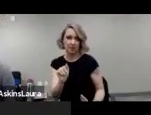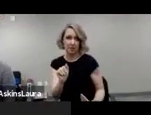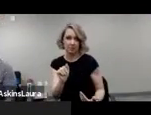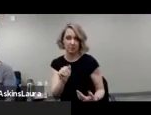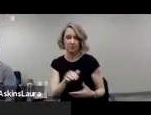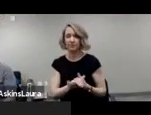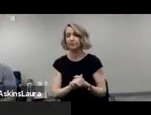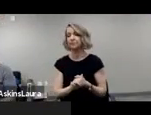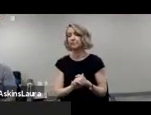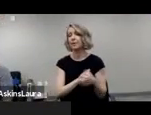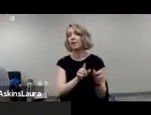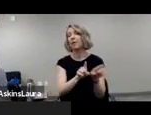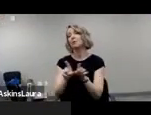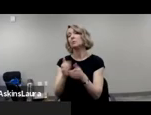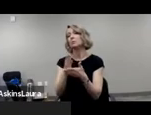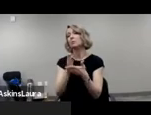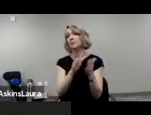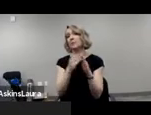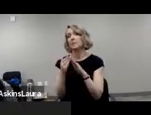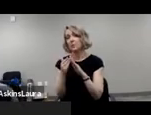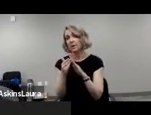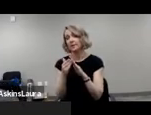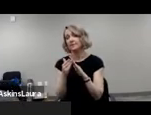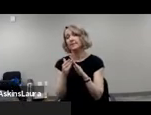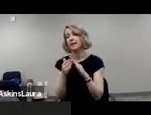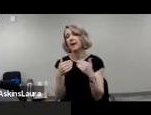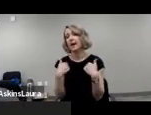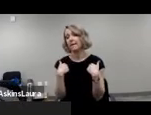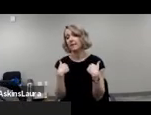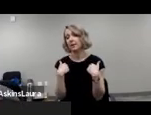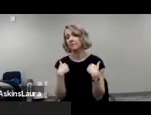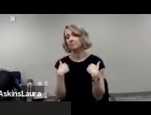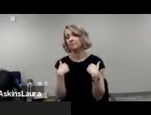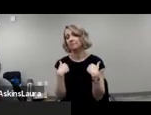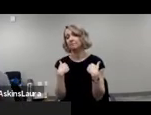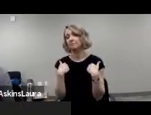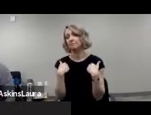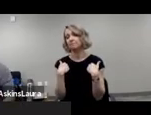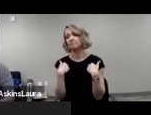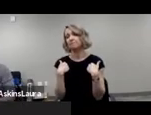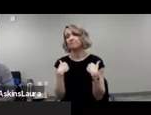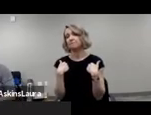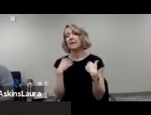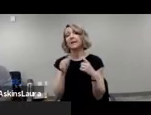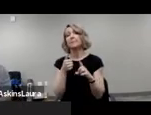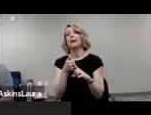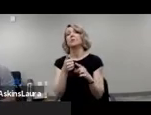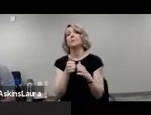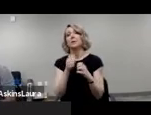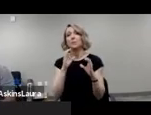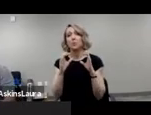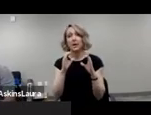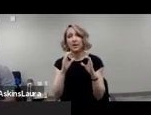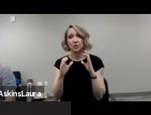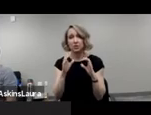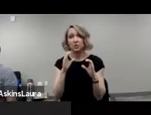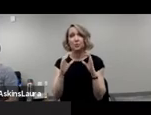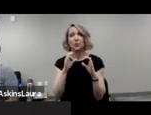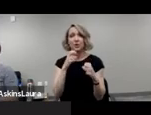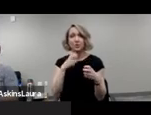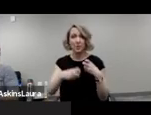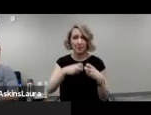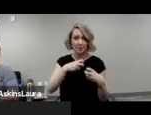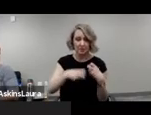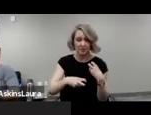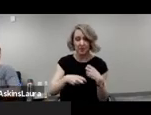In addition, some communities have impact from communication by communication. So you